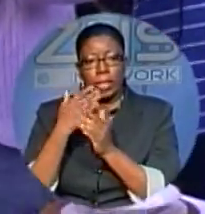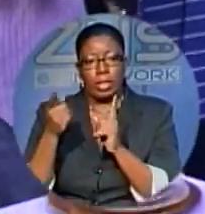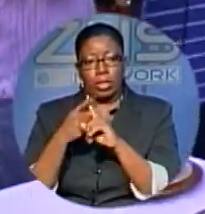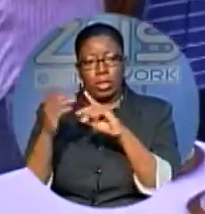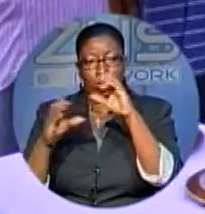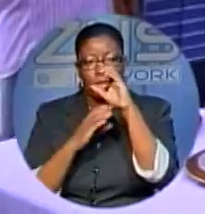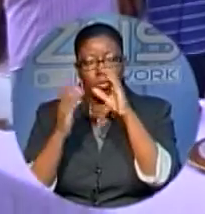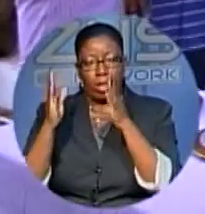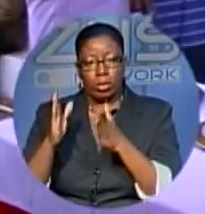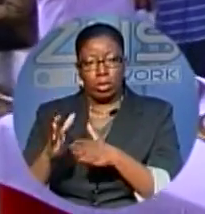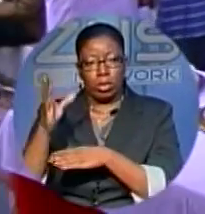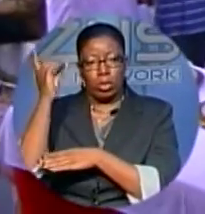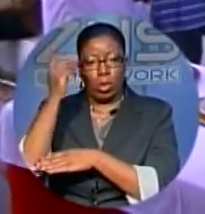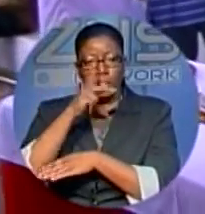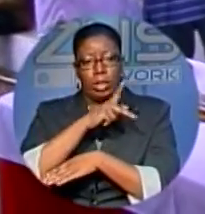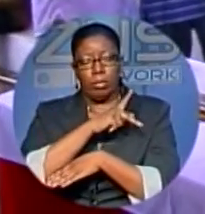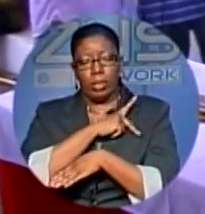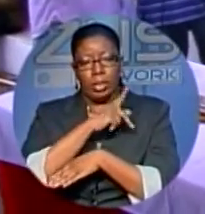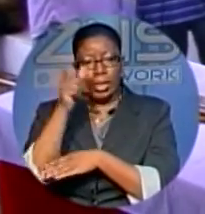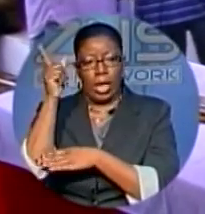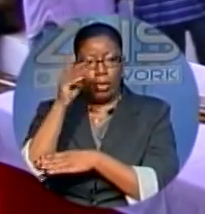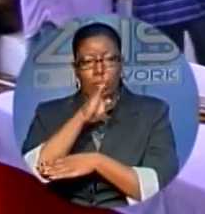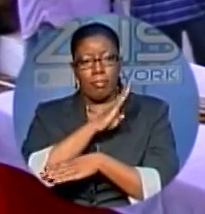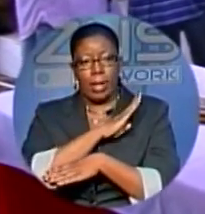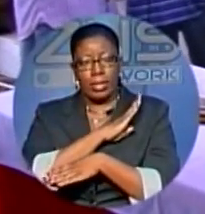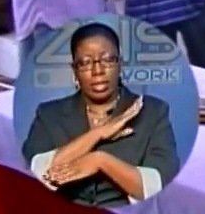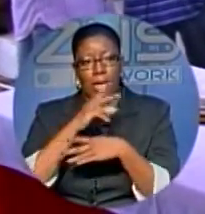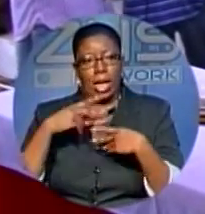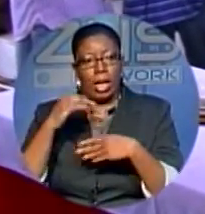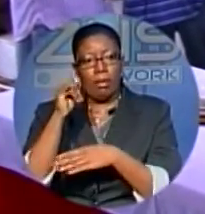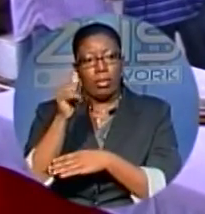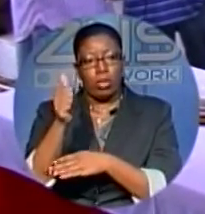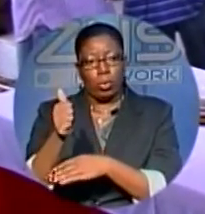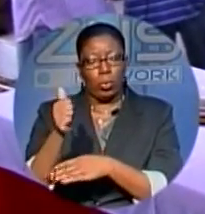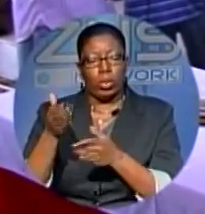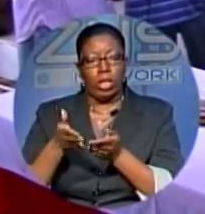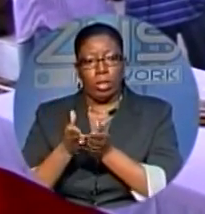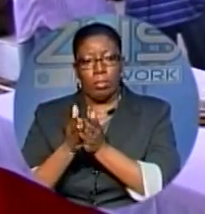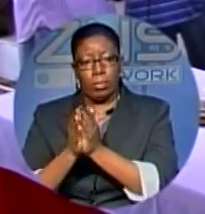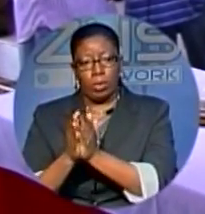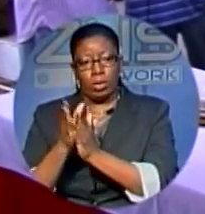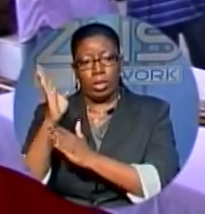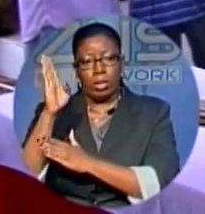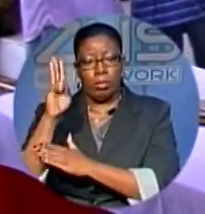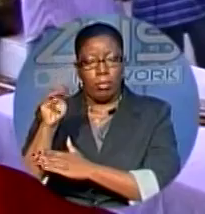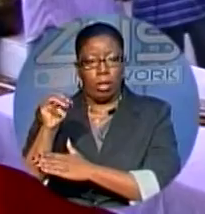Dawn Pender, Larry Bastian, now has his own boat, the Melva B.